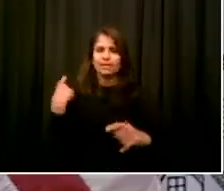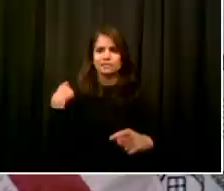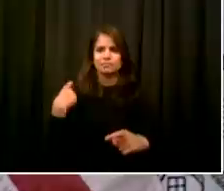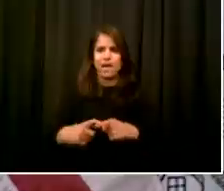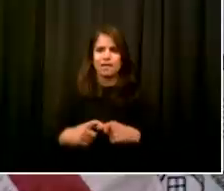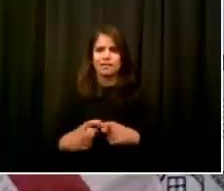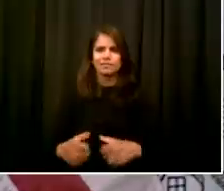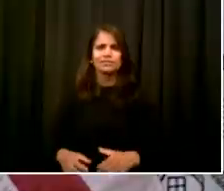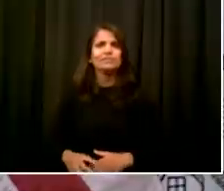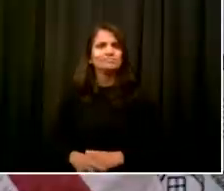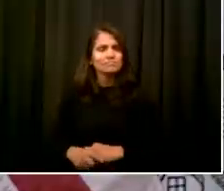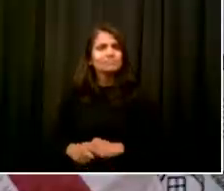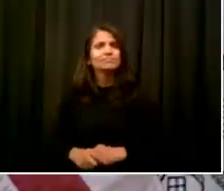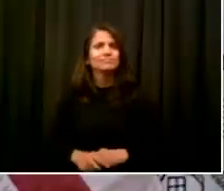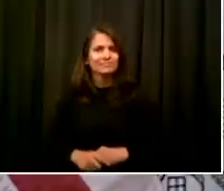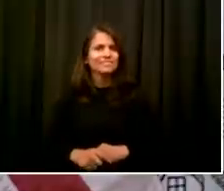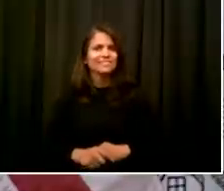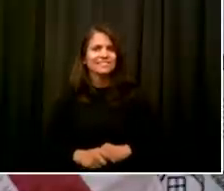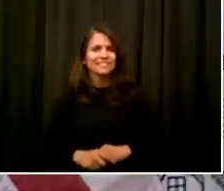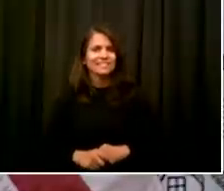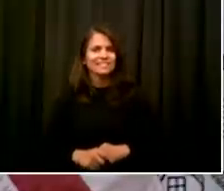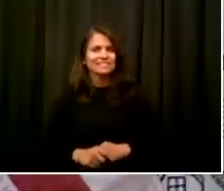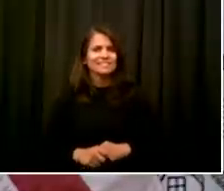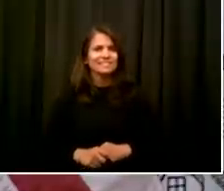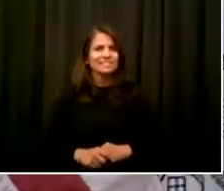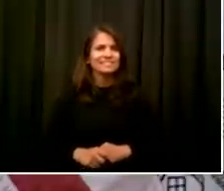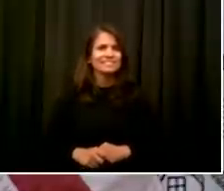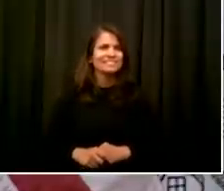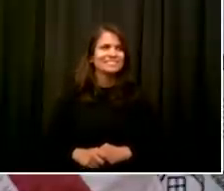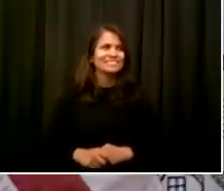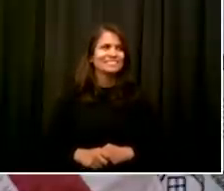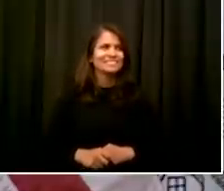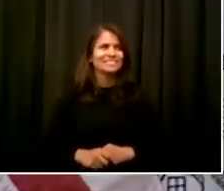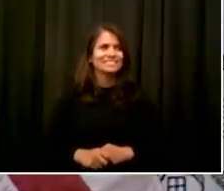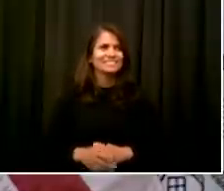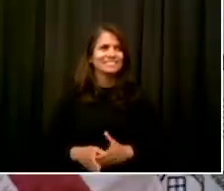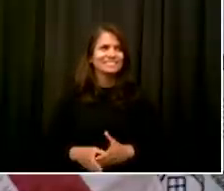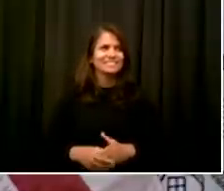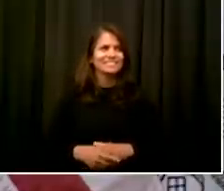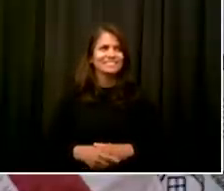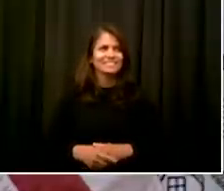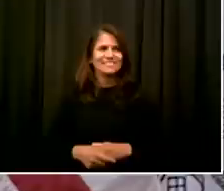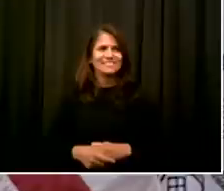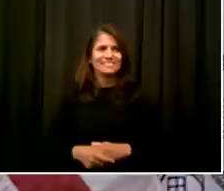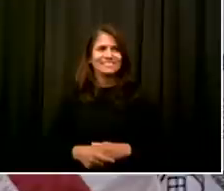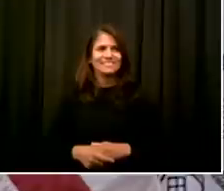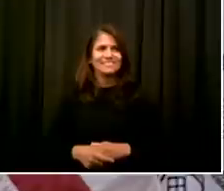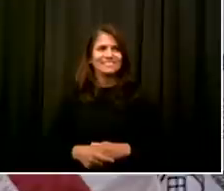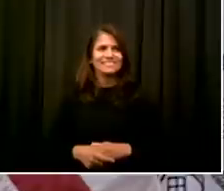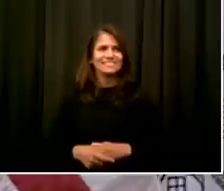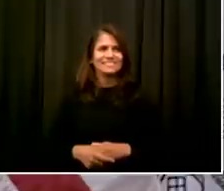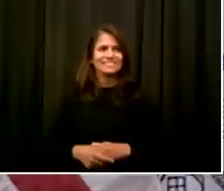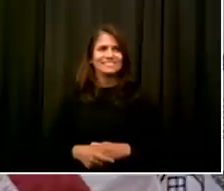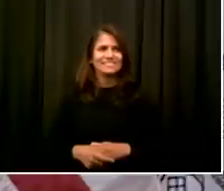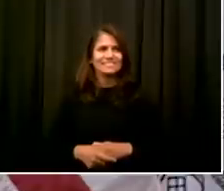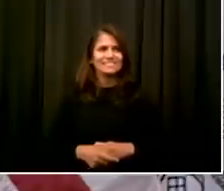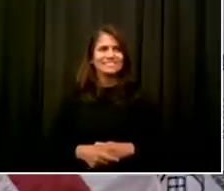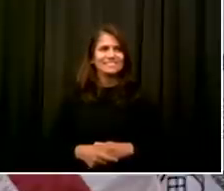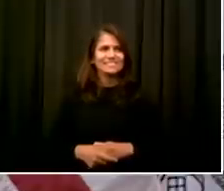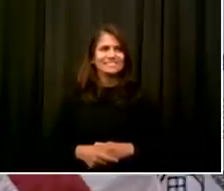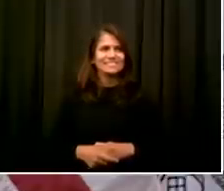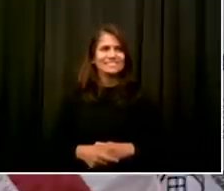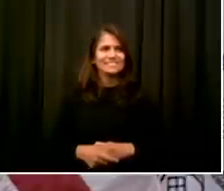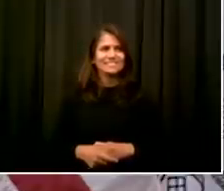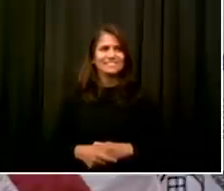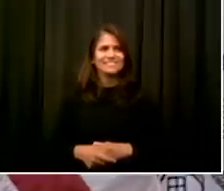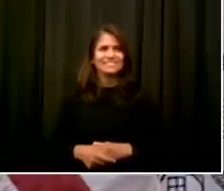los neoyorquinos, ya estamos listos para el próximo paso en esta lucha. La